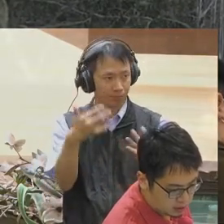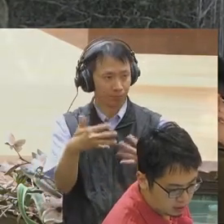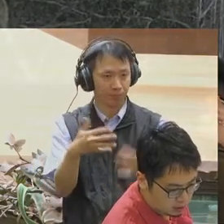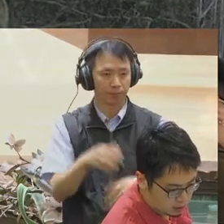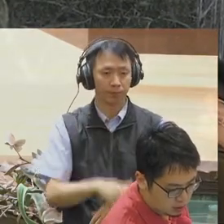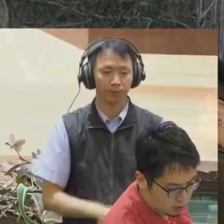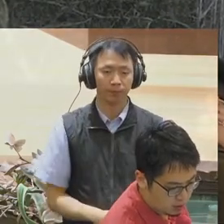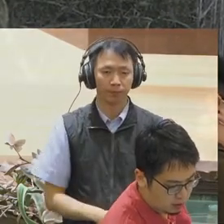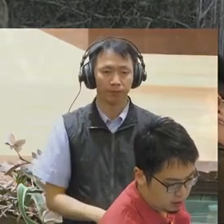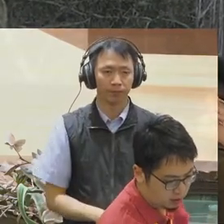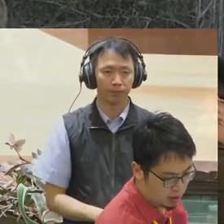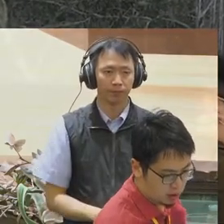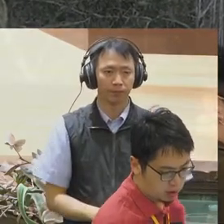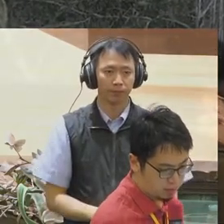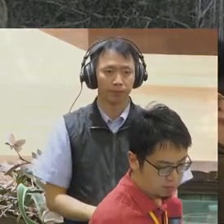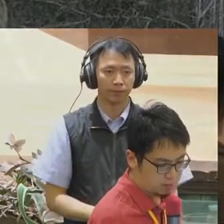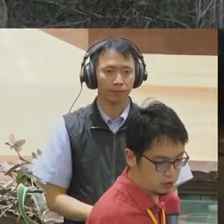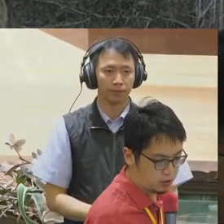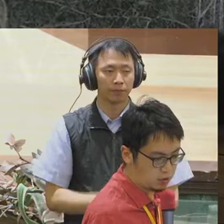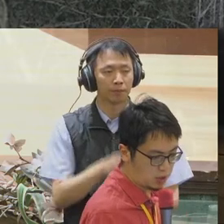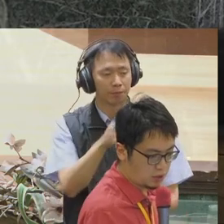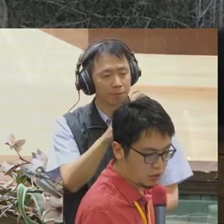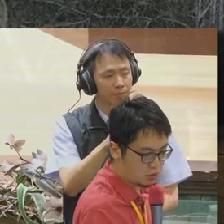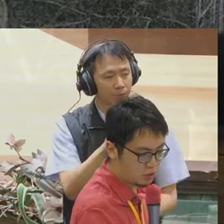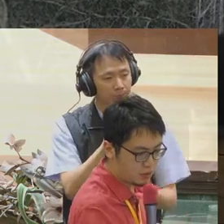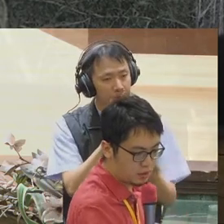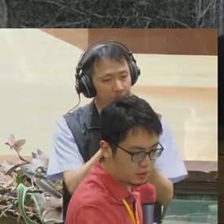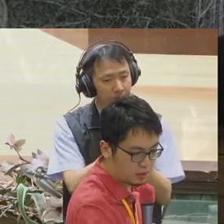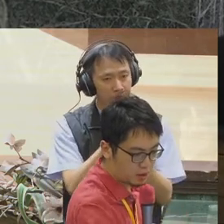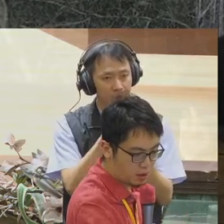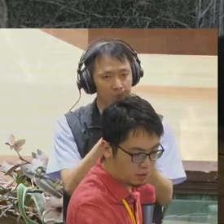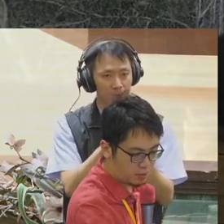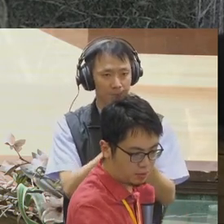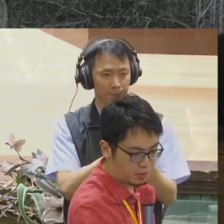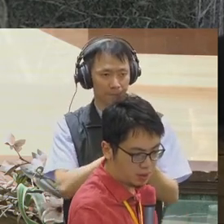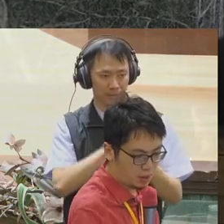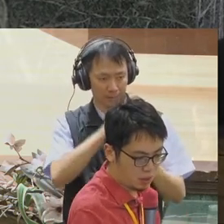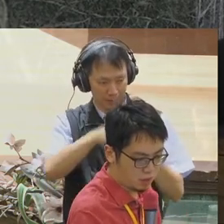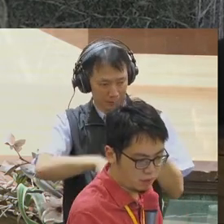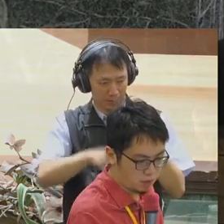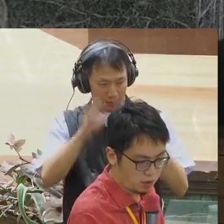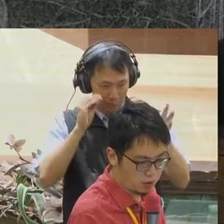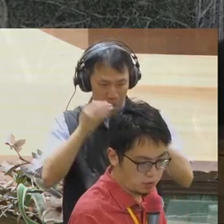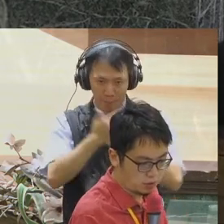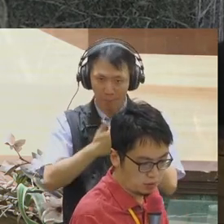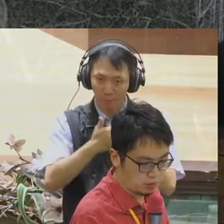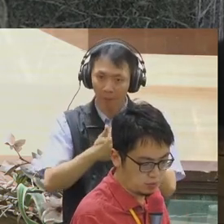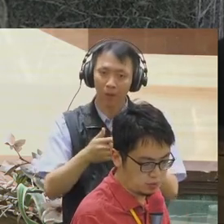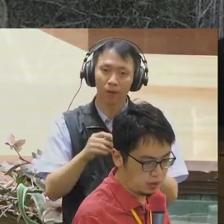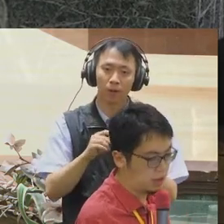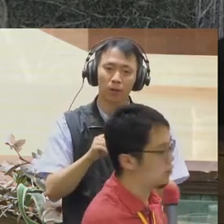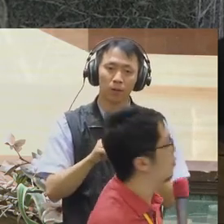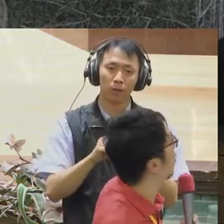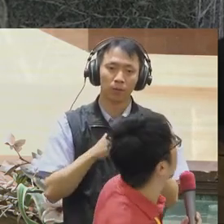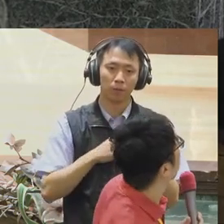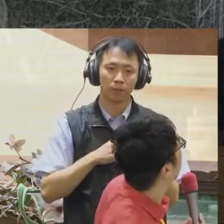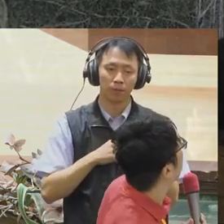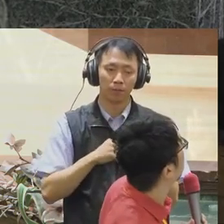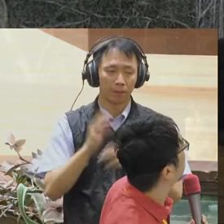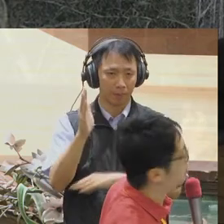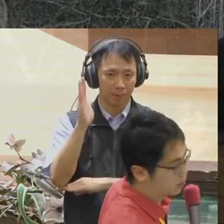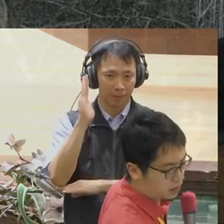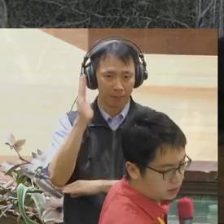It says, what's your opinion on personal data protection and how UK government are doing to protect it?